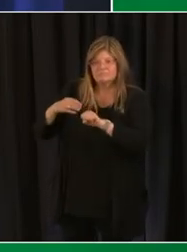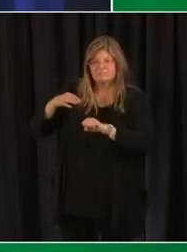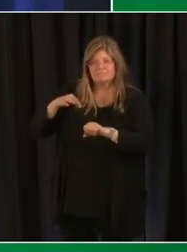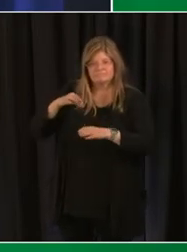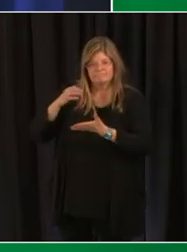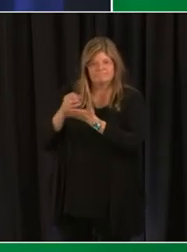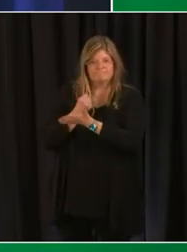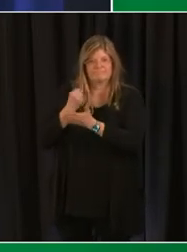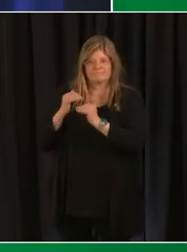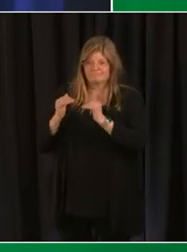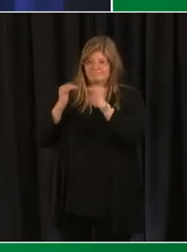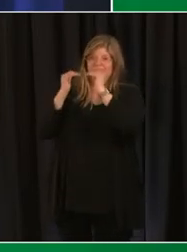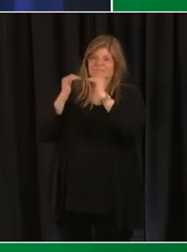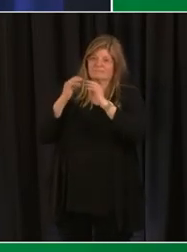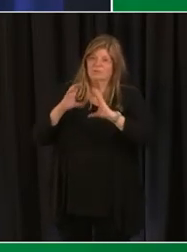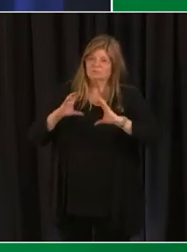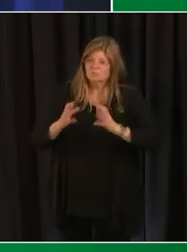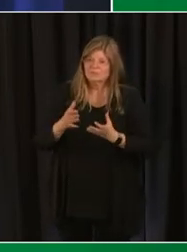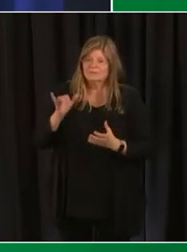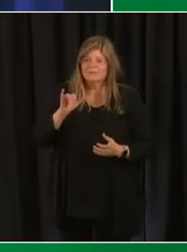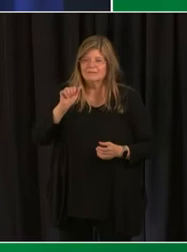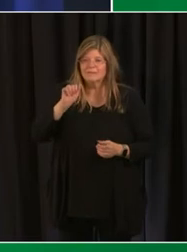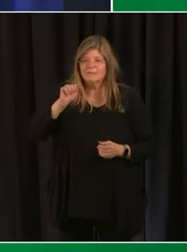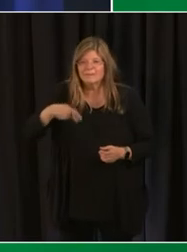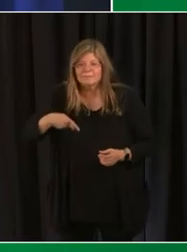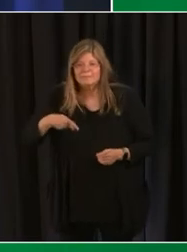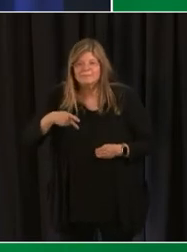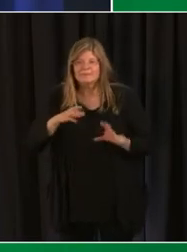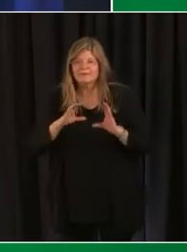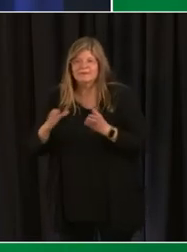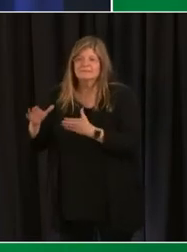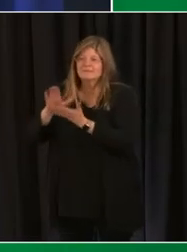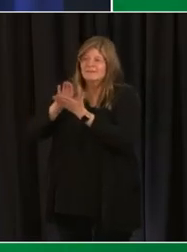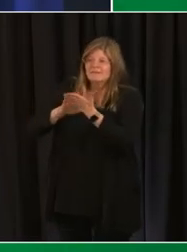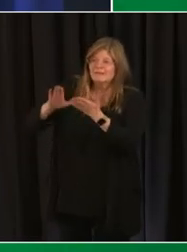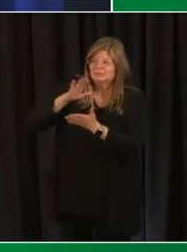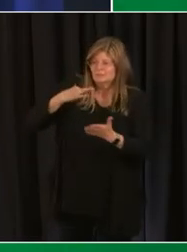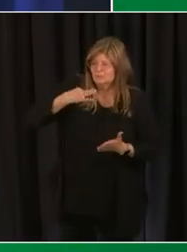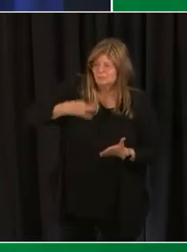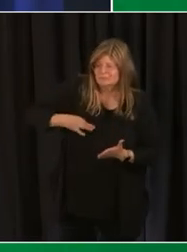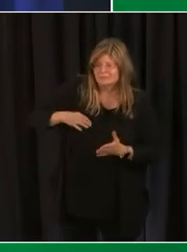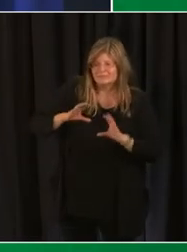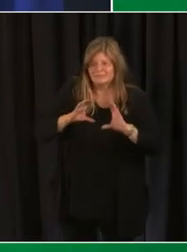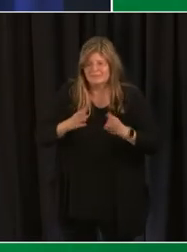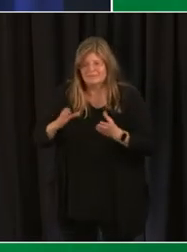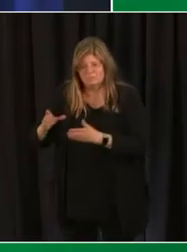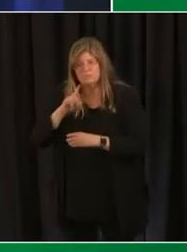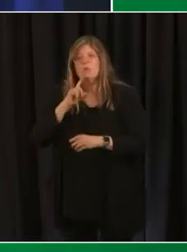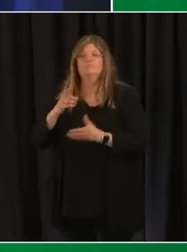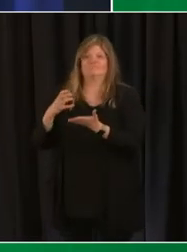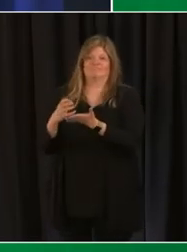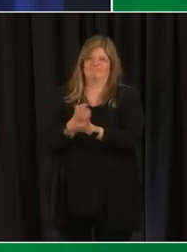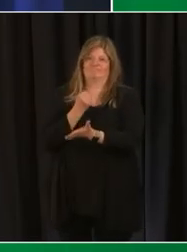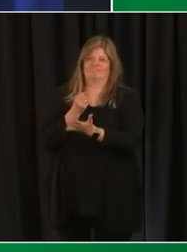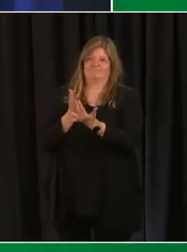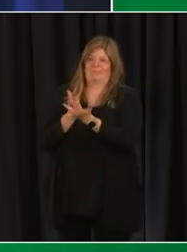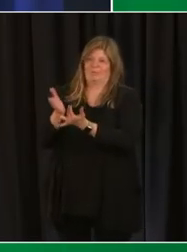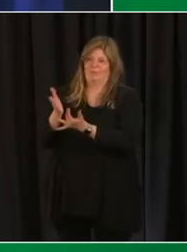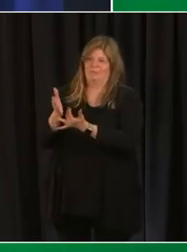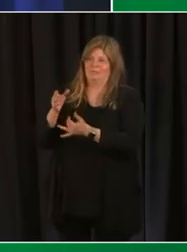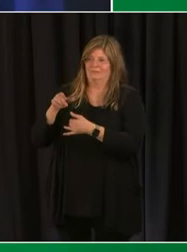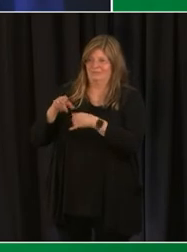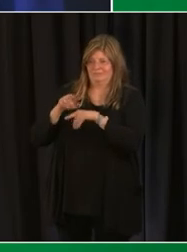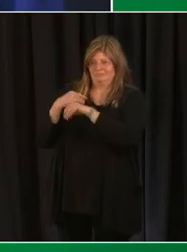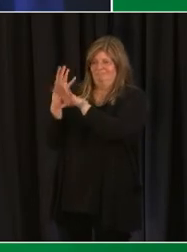of advanced course offerings such as ap courses or college credit uh that can be earned throughout the school year